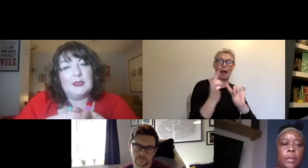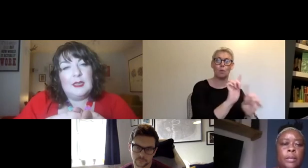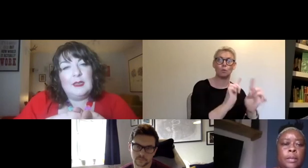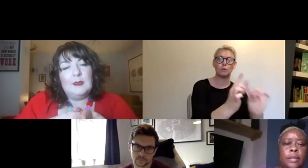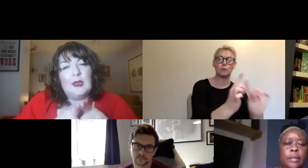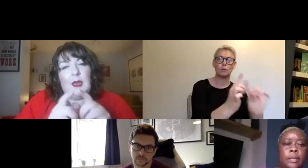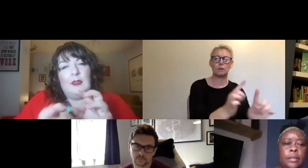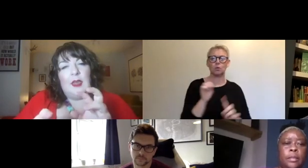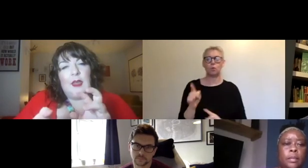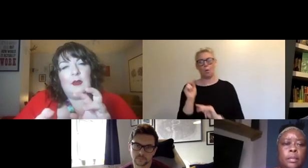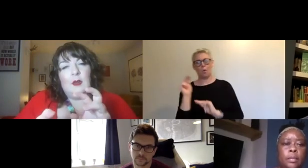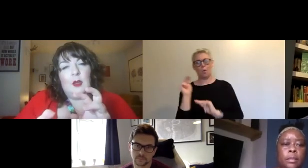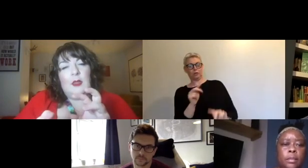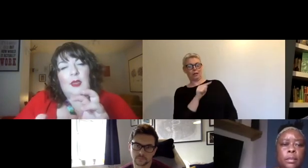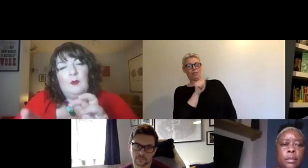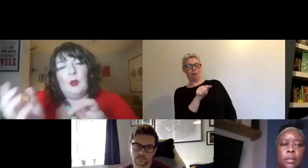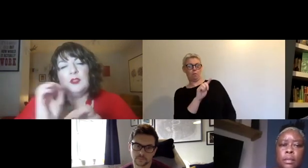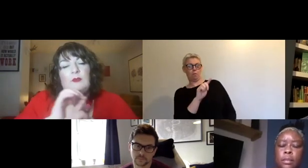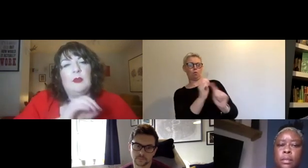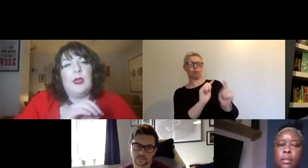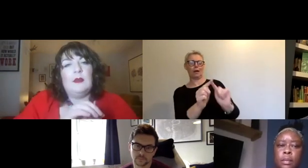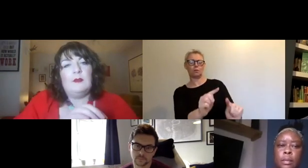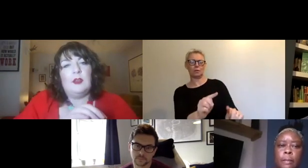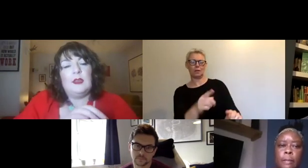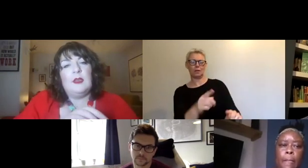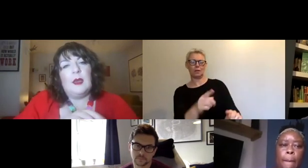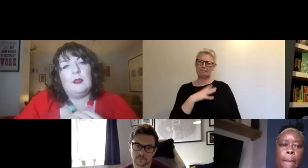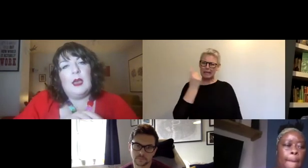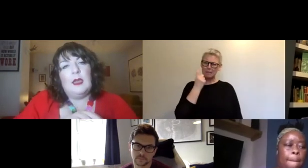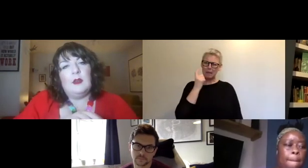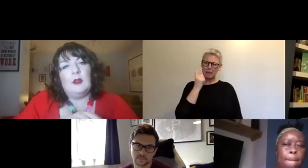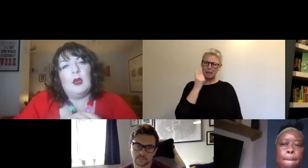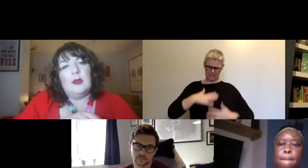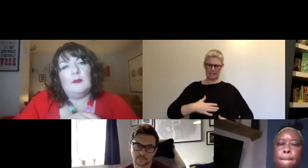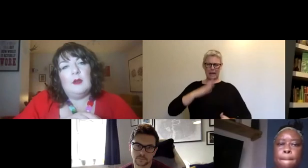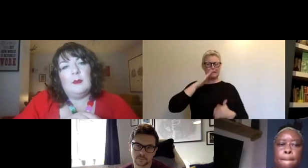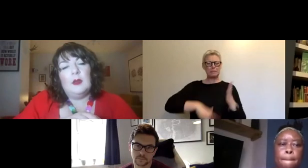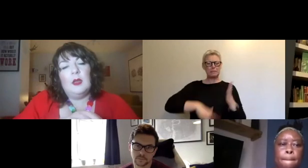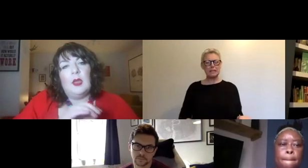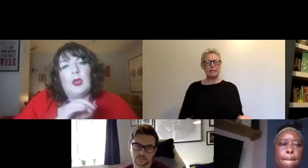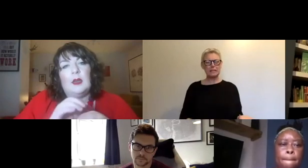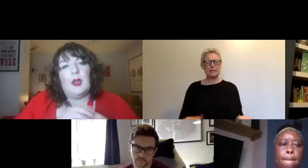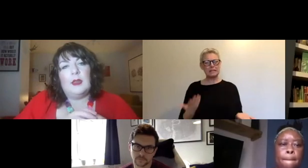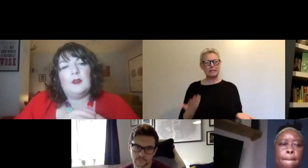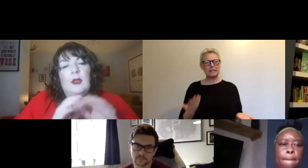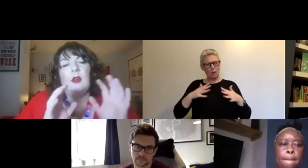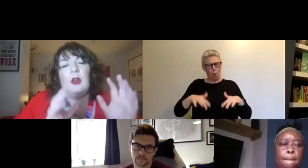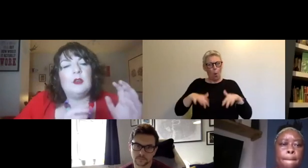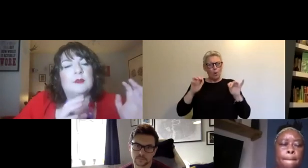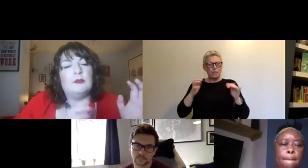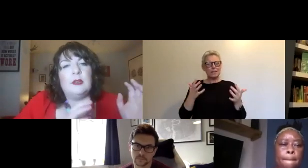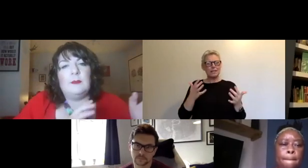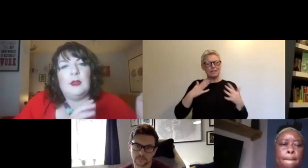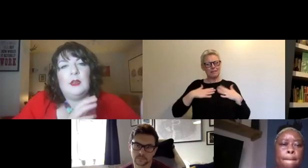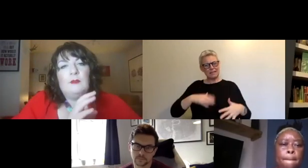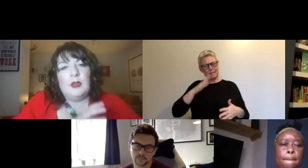physically, and then, and then what's the route in for thinking about that in an online environment. And, and there are loads